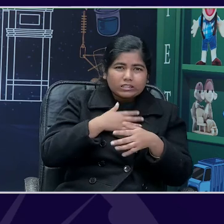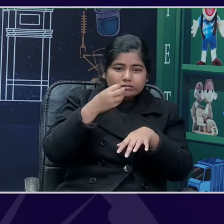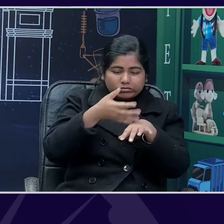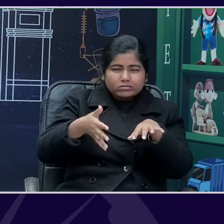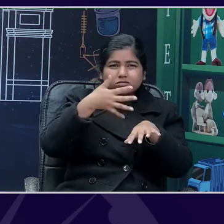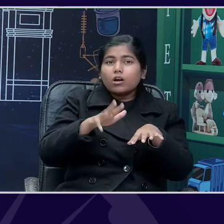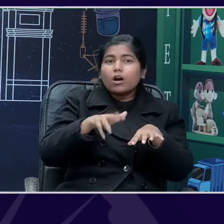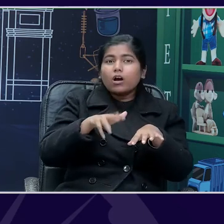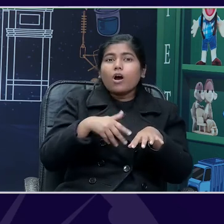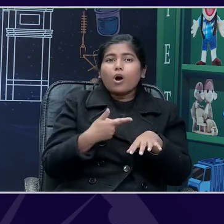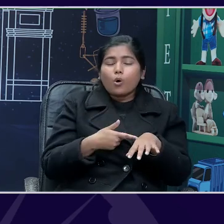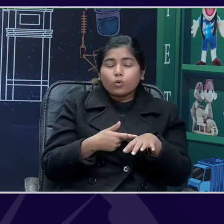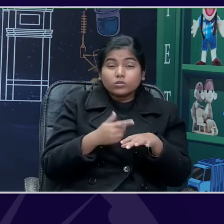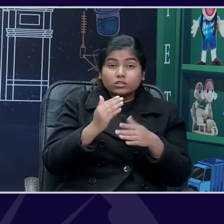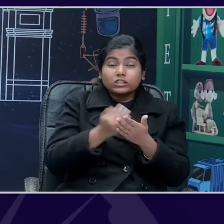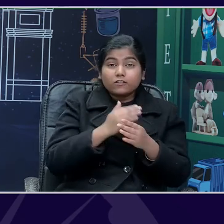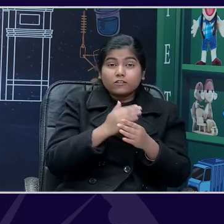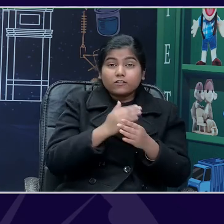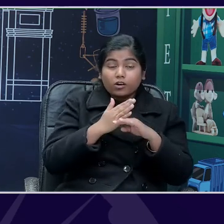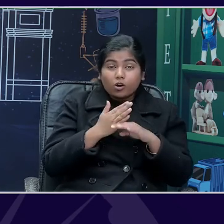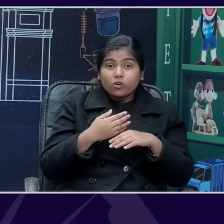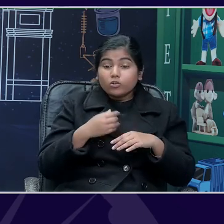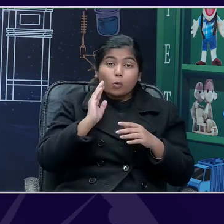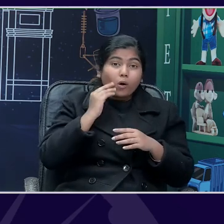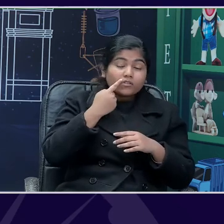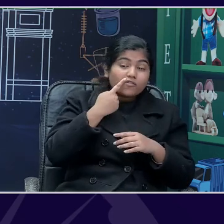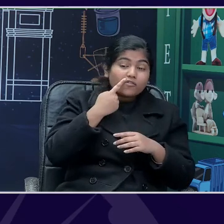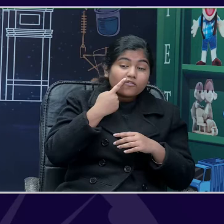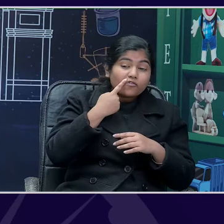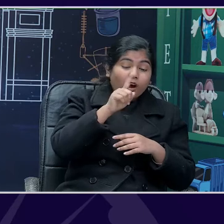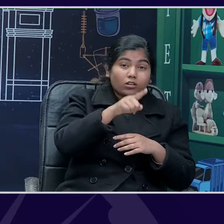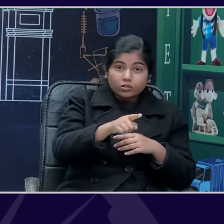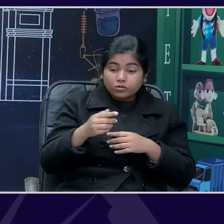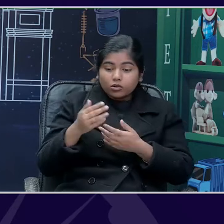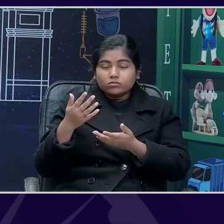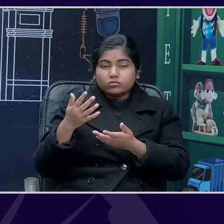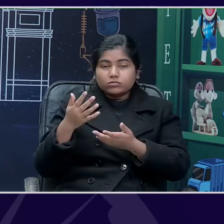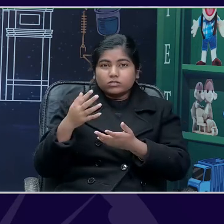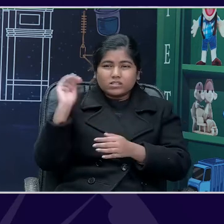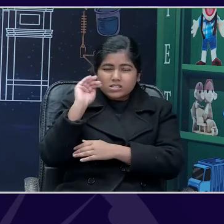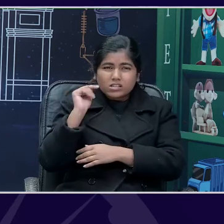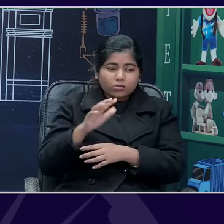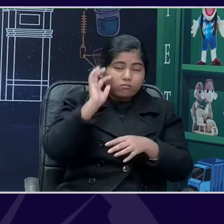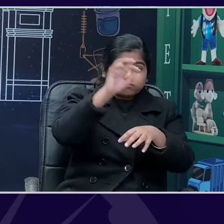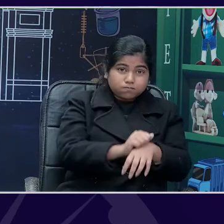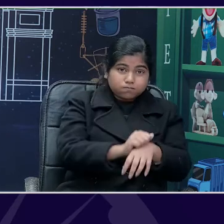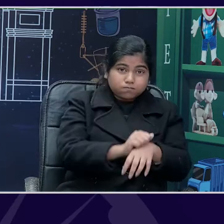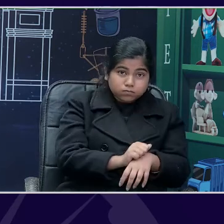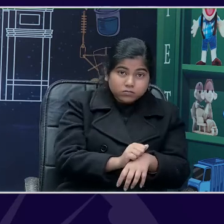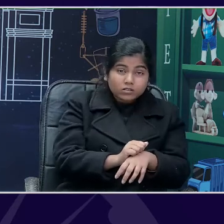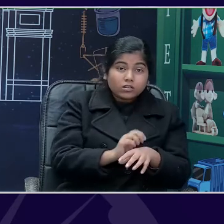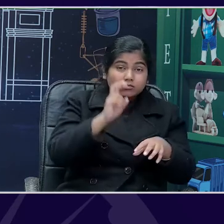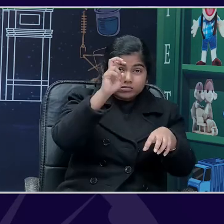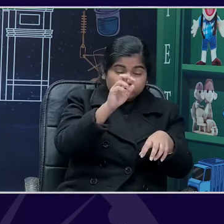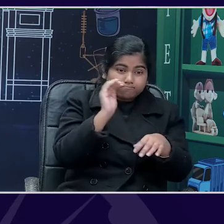So, when his father was bitten by a rattlesnake, what they did was they killed a doe and,